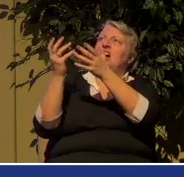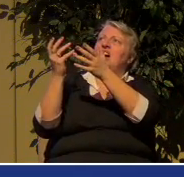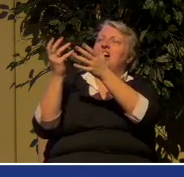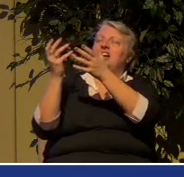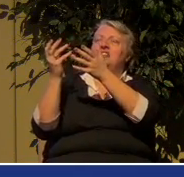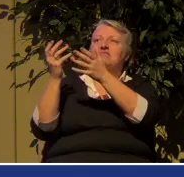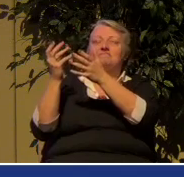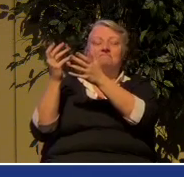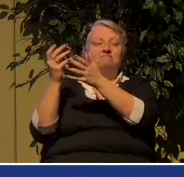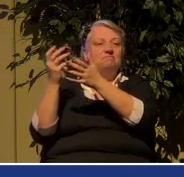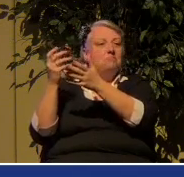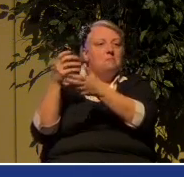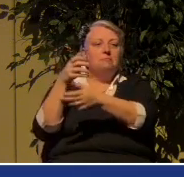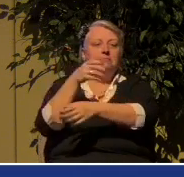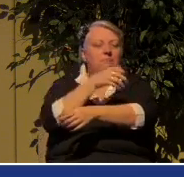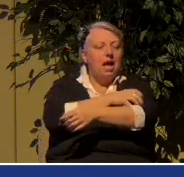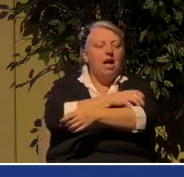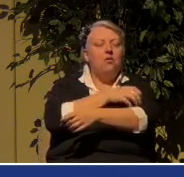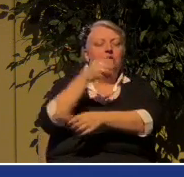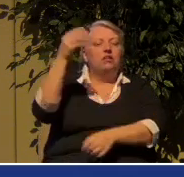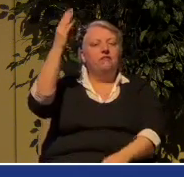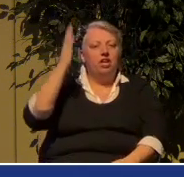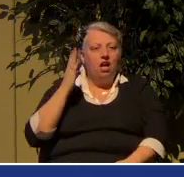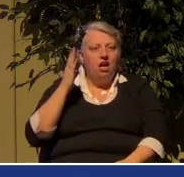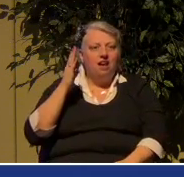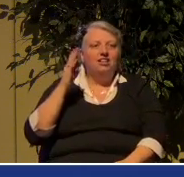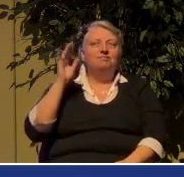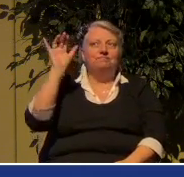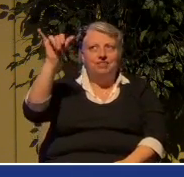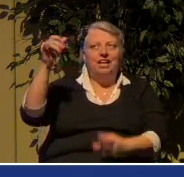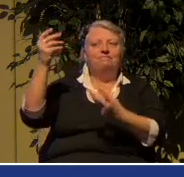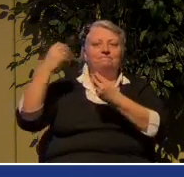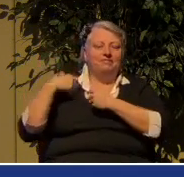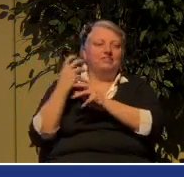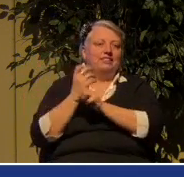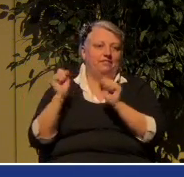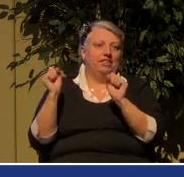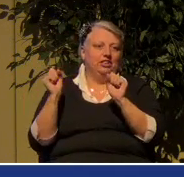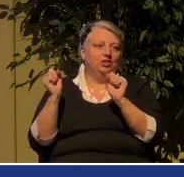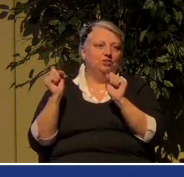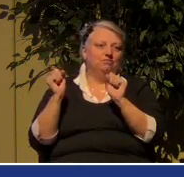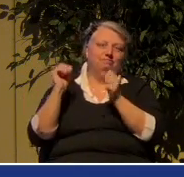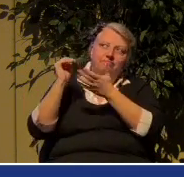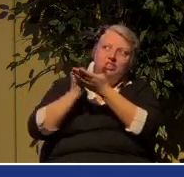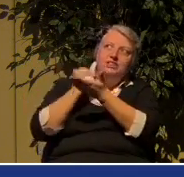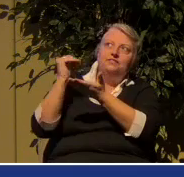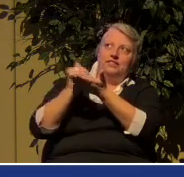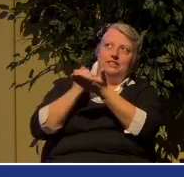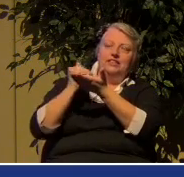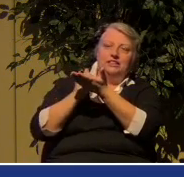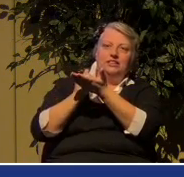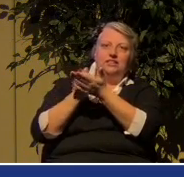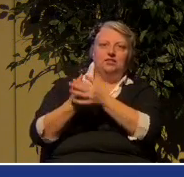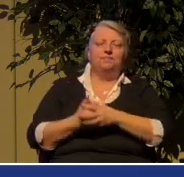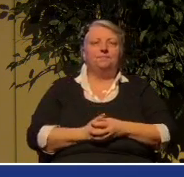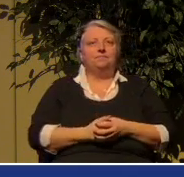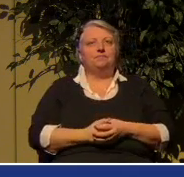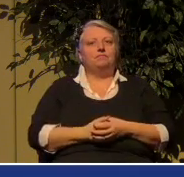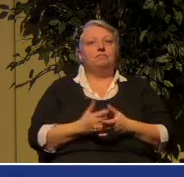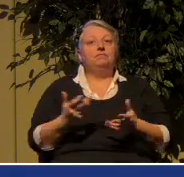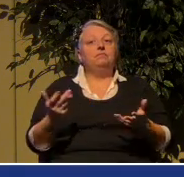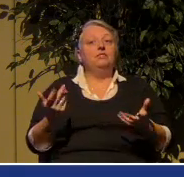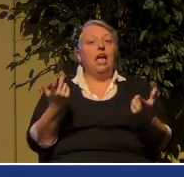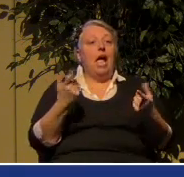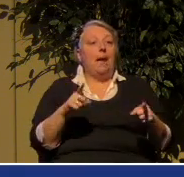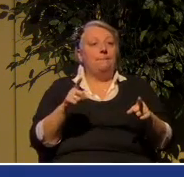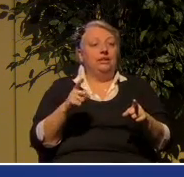to salvation. So what happens when we know the